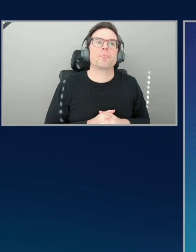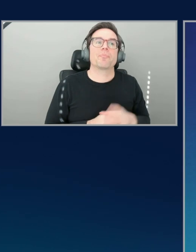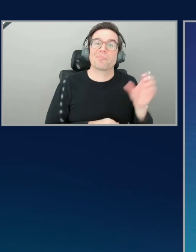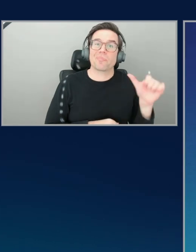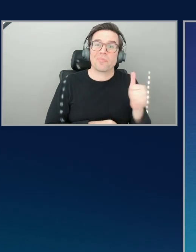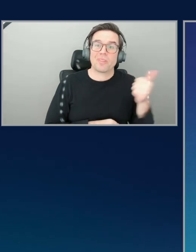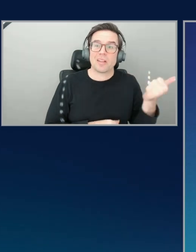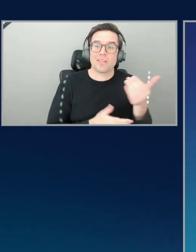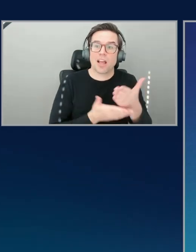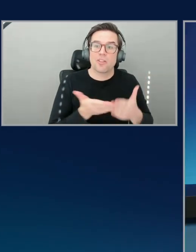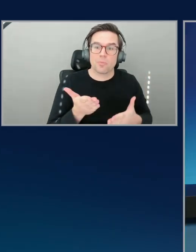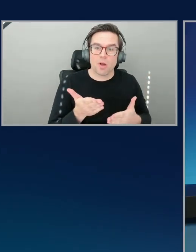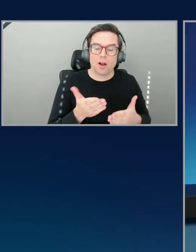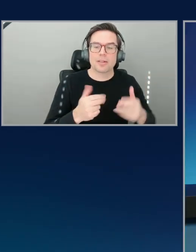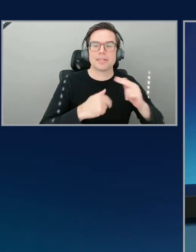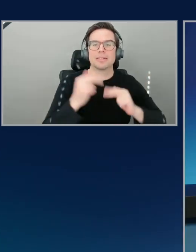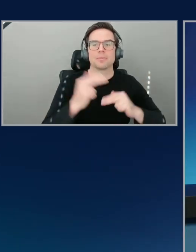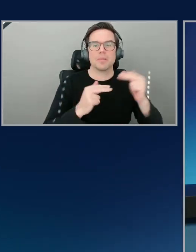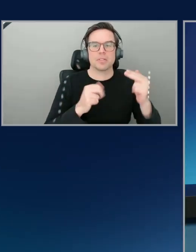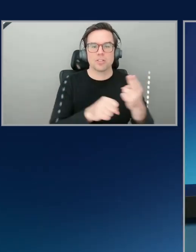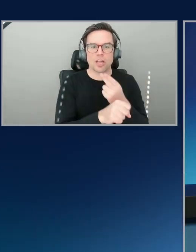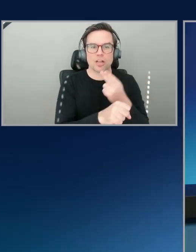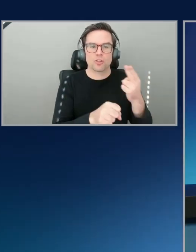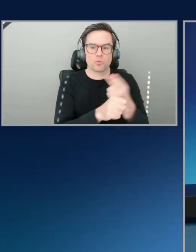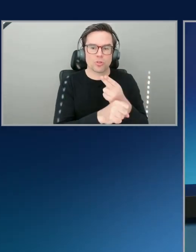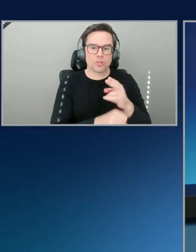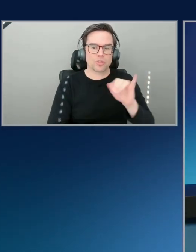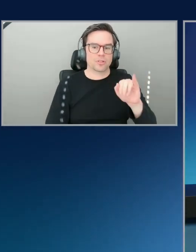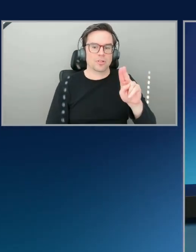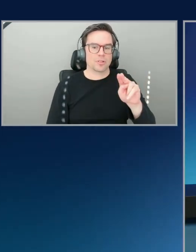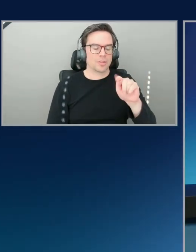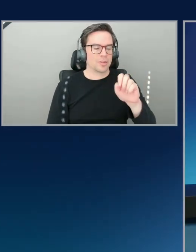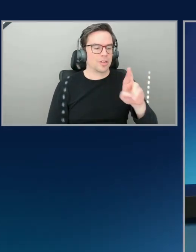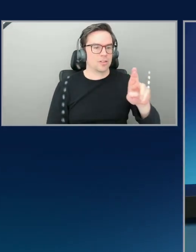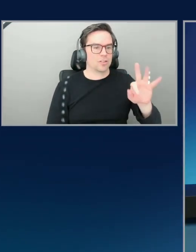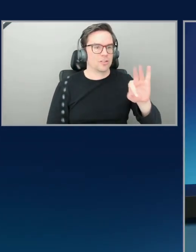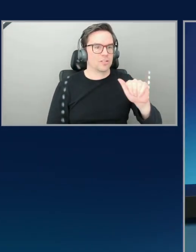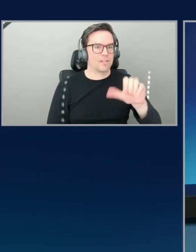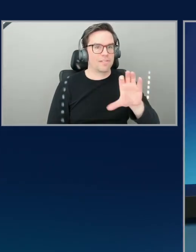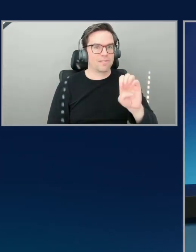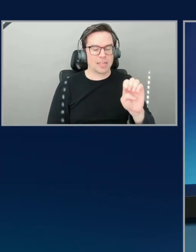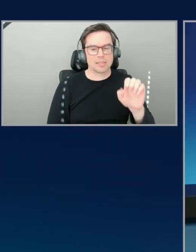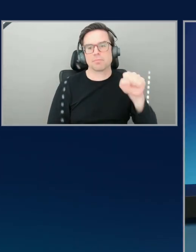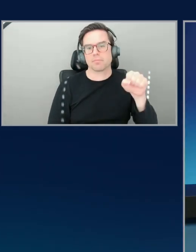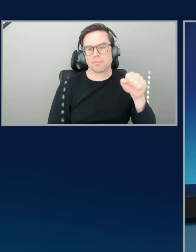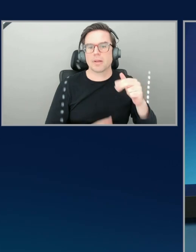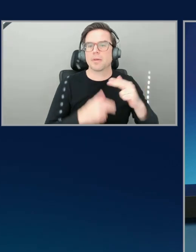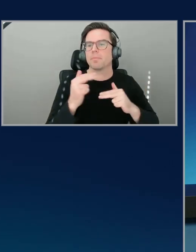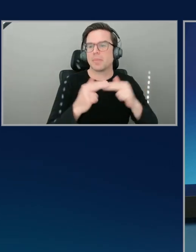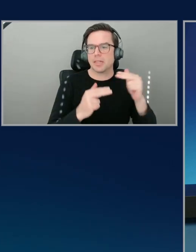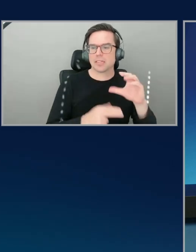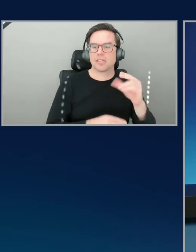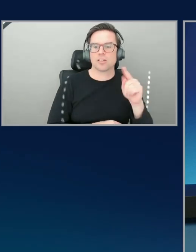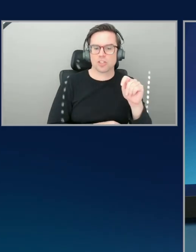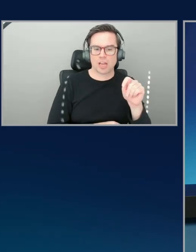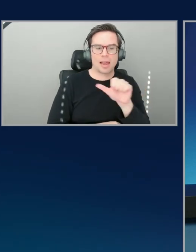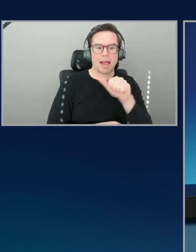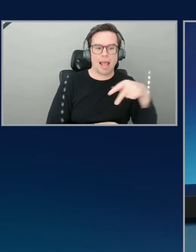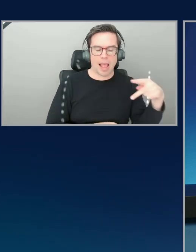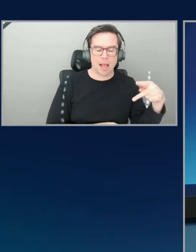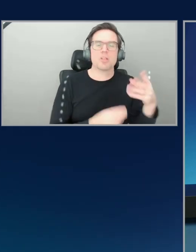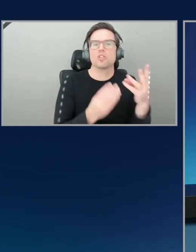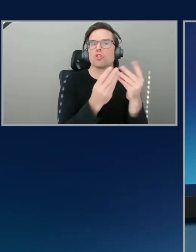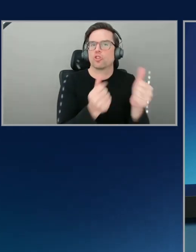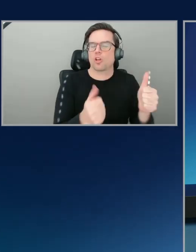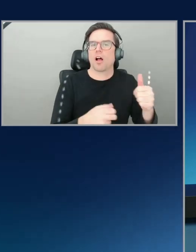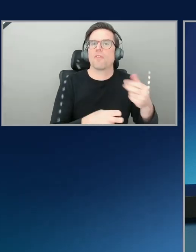building out the user interface. Like, yes, building out a chat app is a relatively solved problem, but it's still not something that you want to